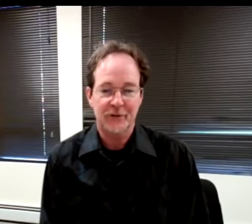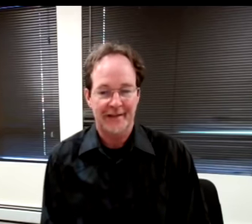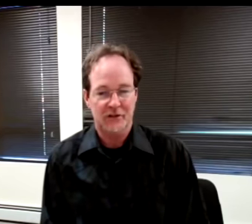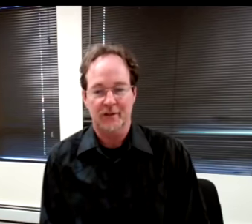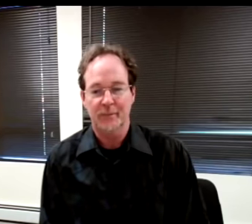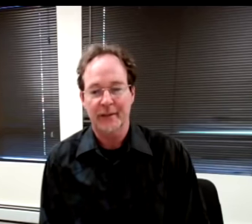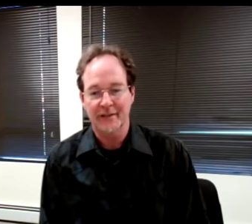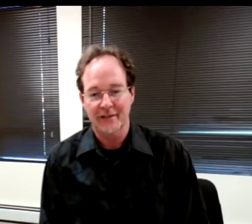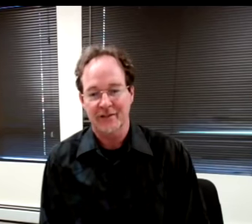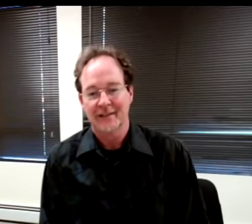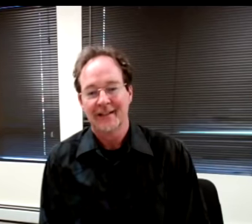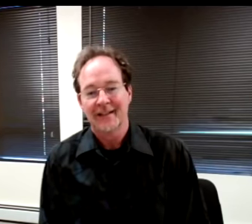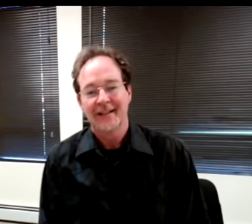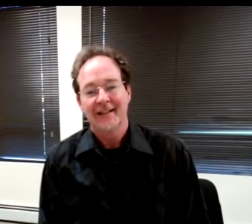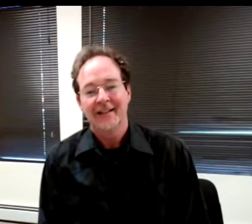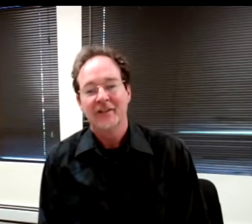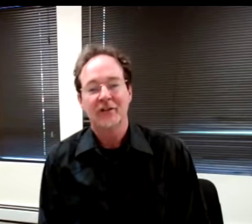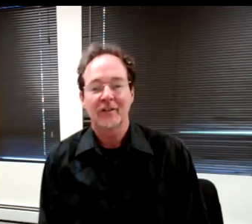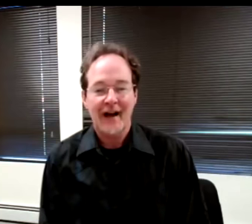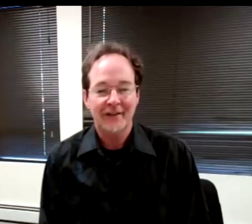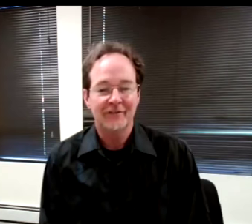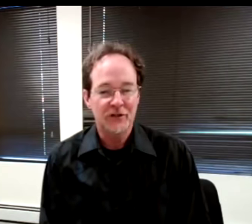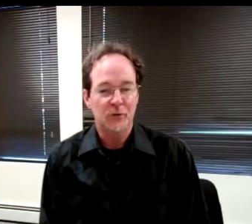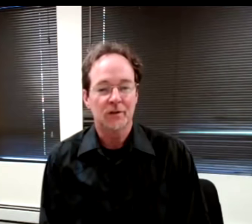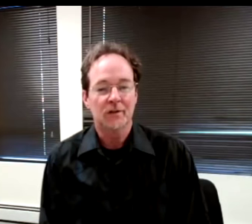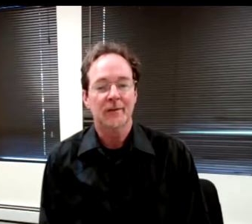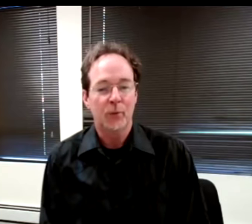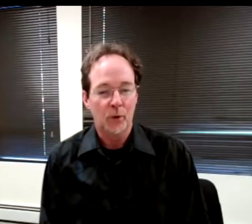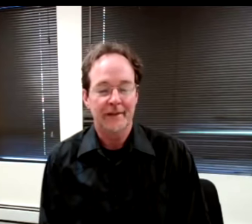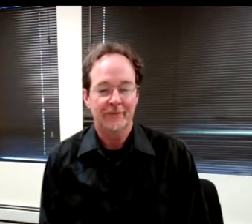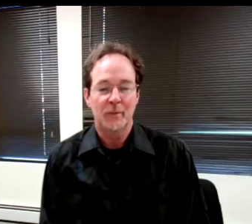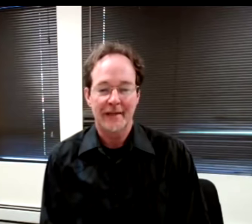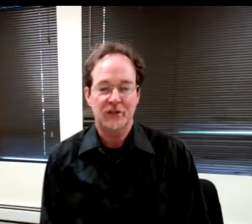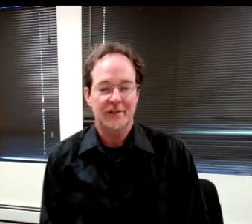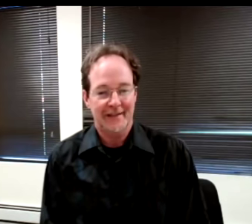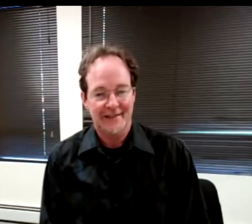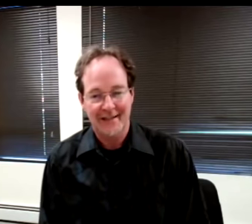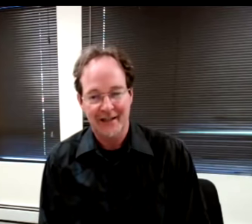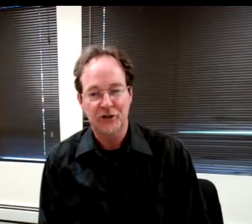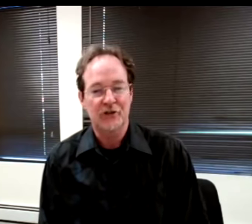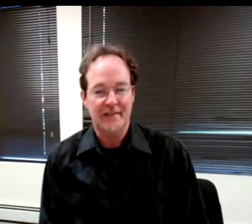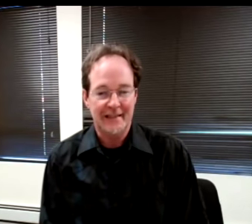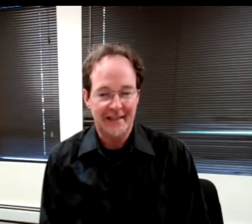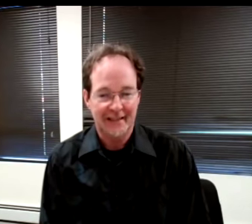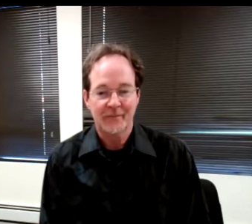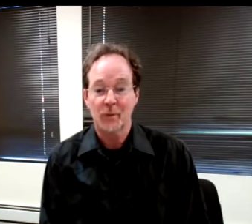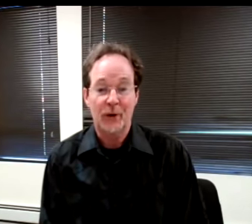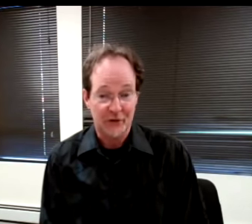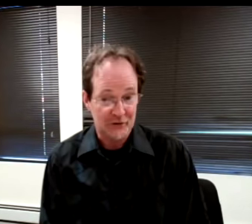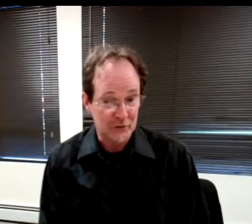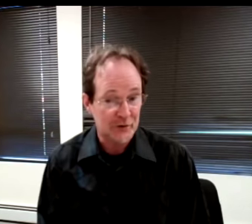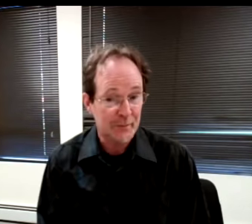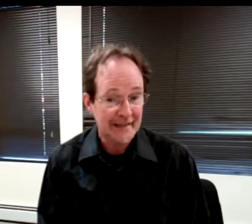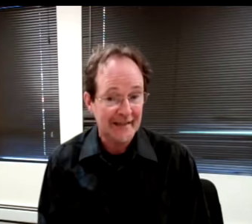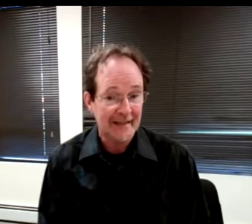rather than a transcript because there's a lot of visual important information that's there. You're seeing